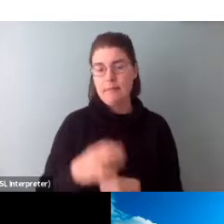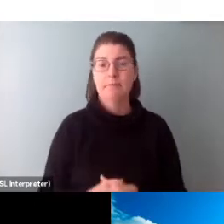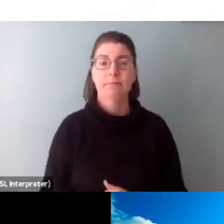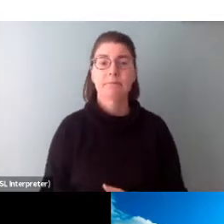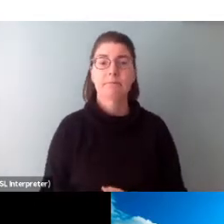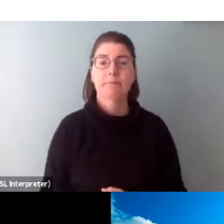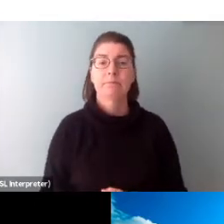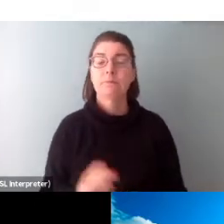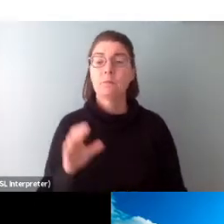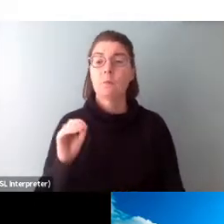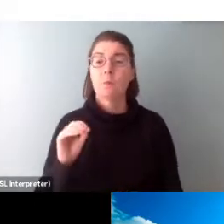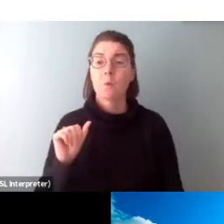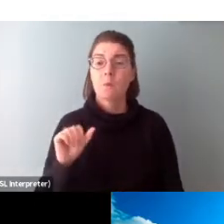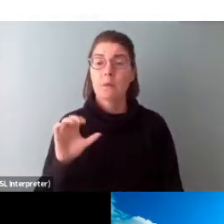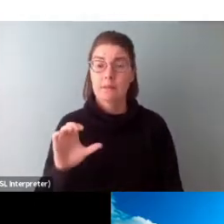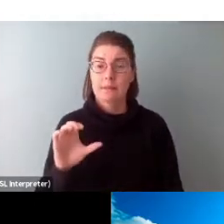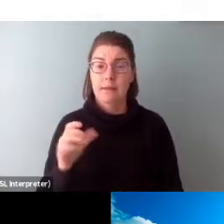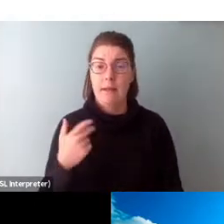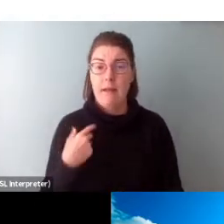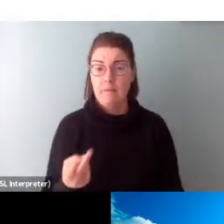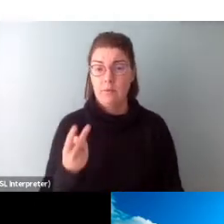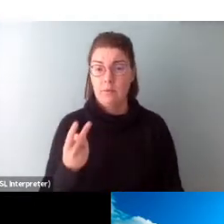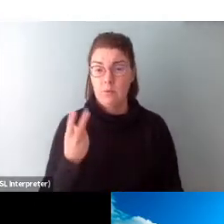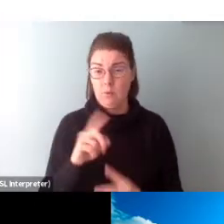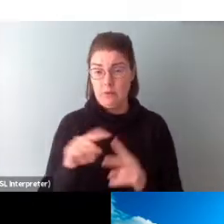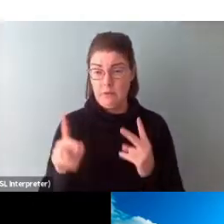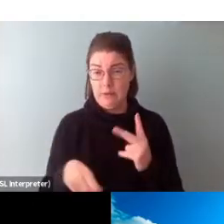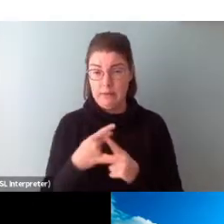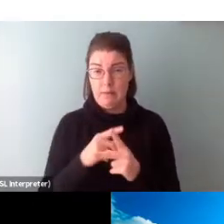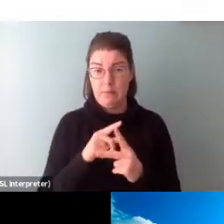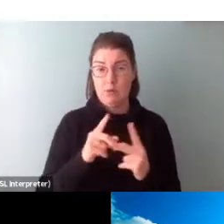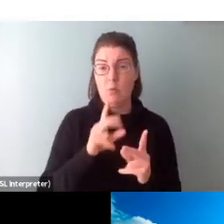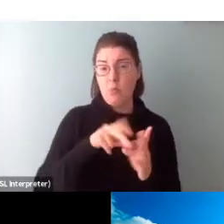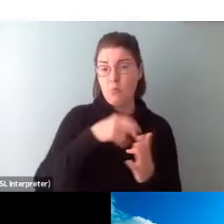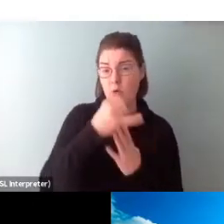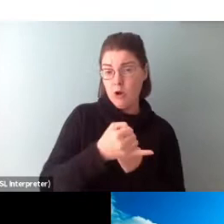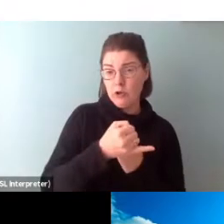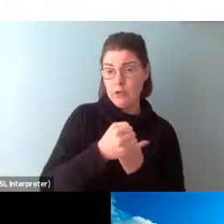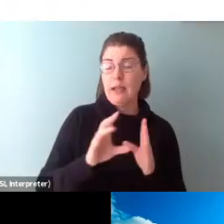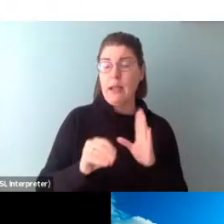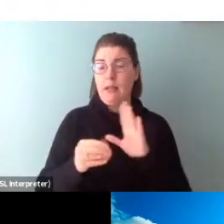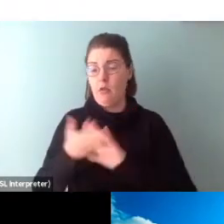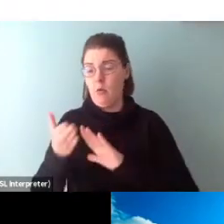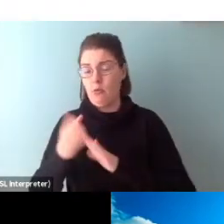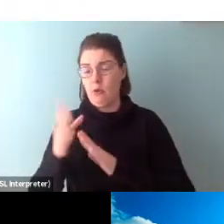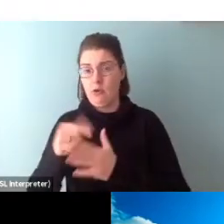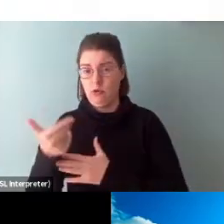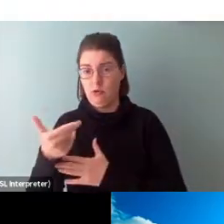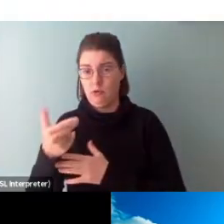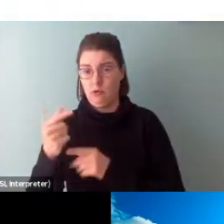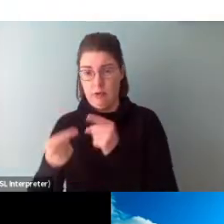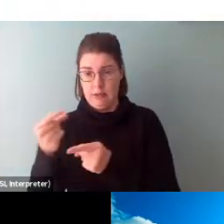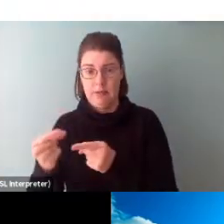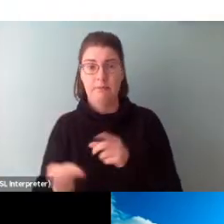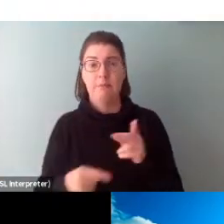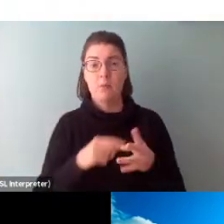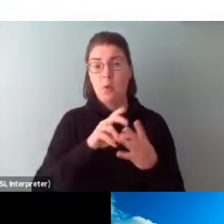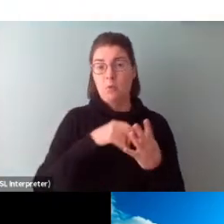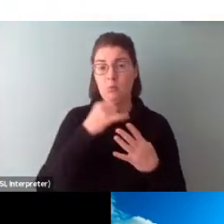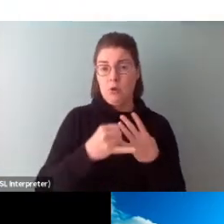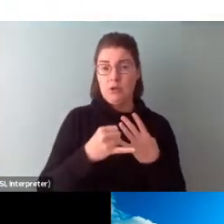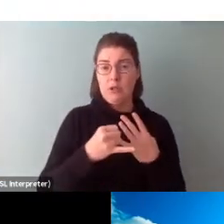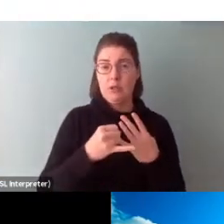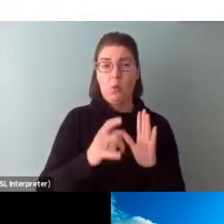The Ontario Arts Council provides both project and operating grants. Project grants are one-time grants for specific